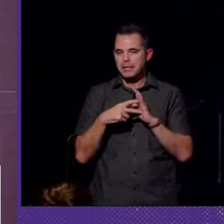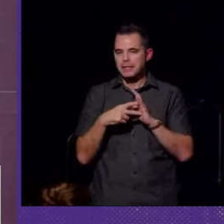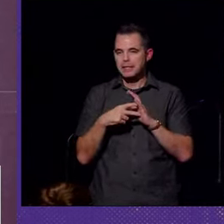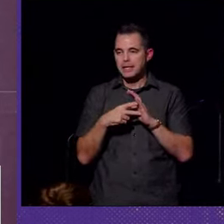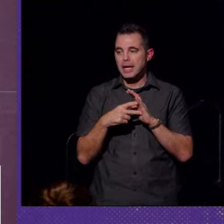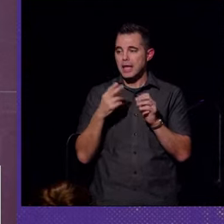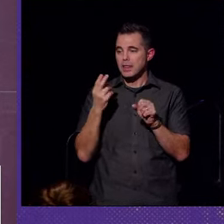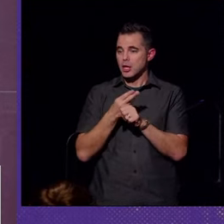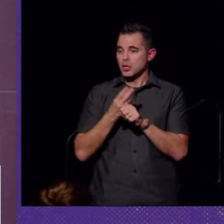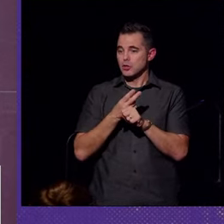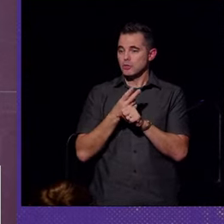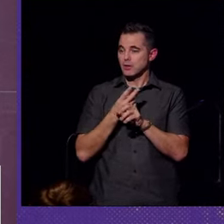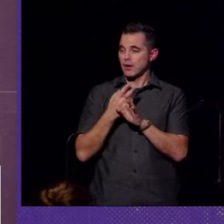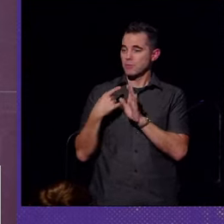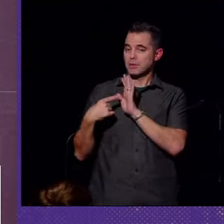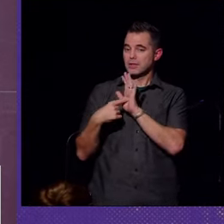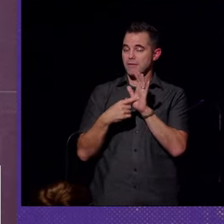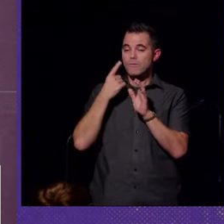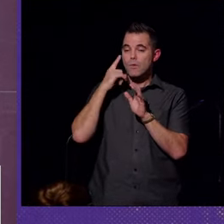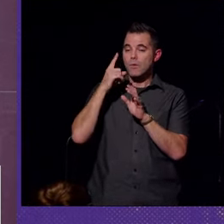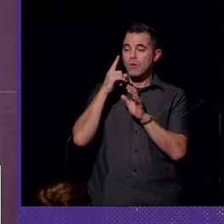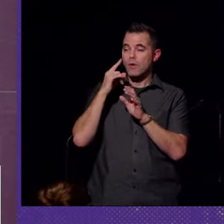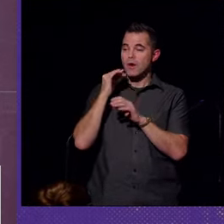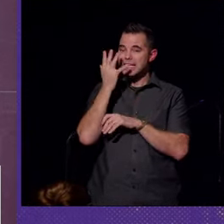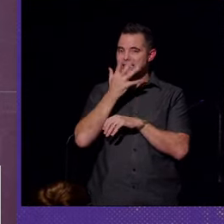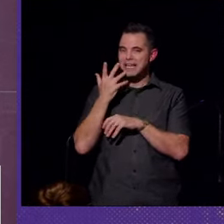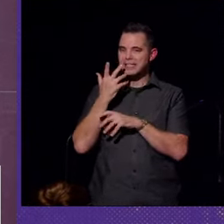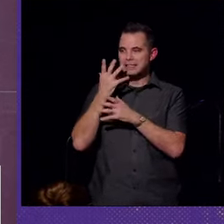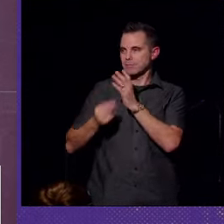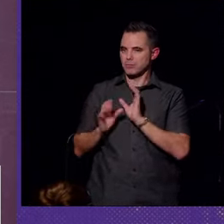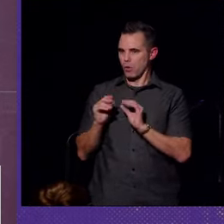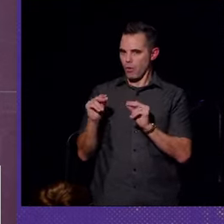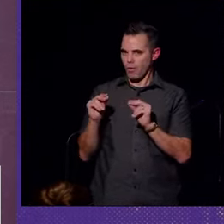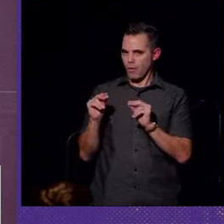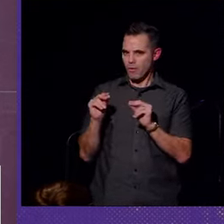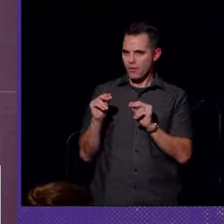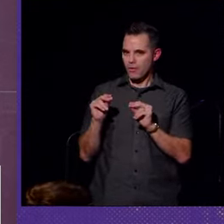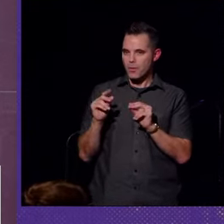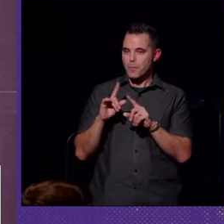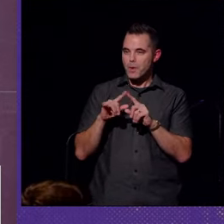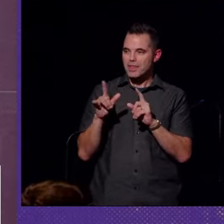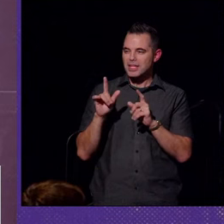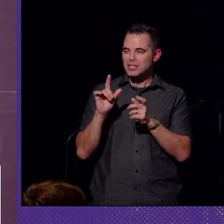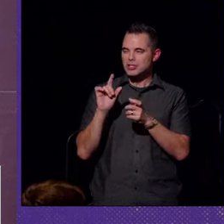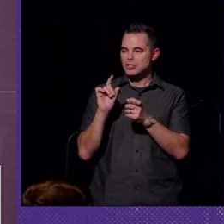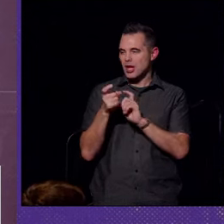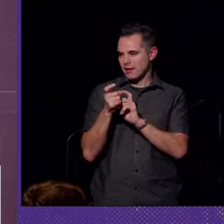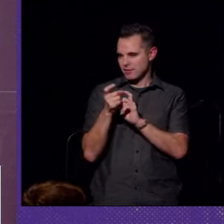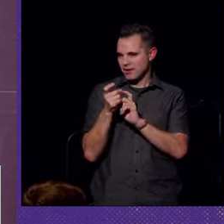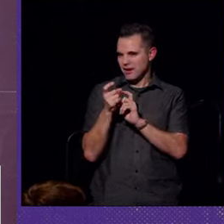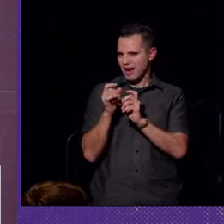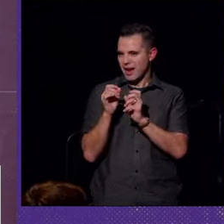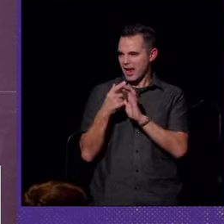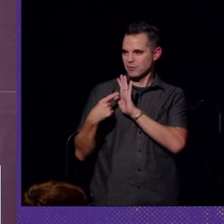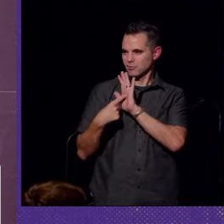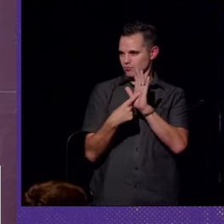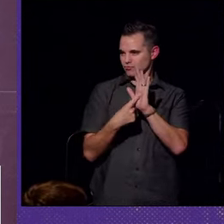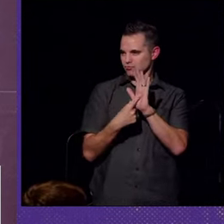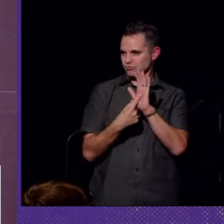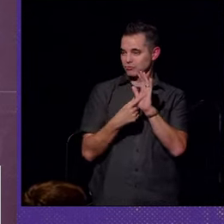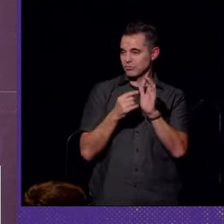the use of preferences for aesthetics disappeared, but they changed rather.